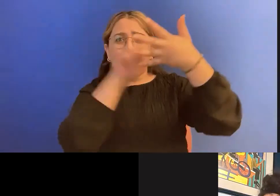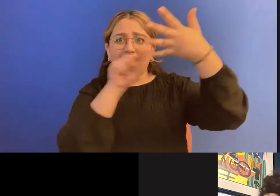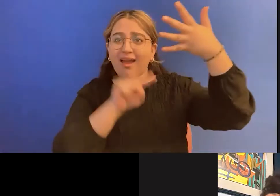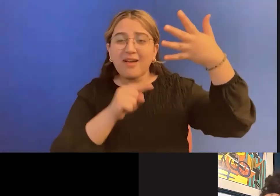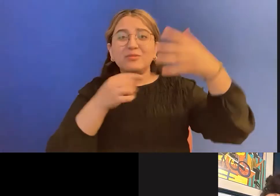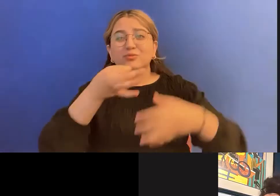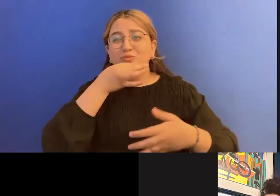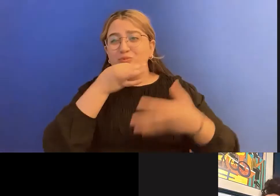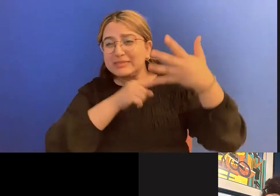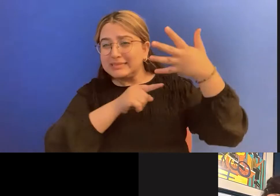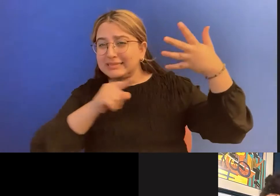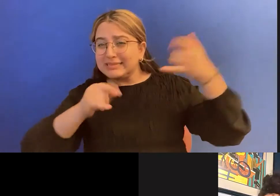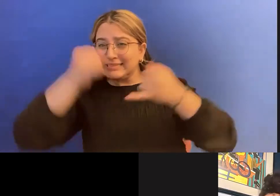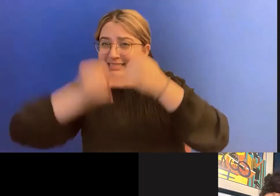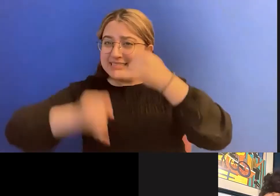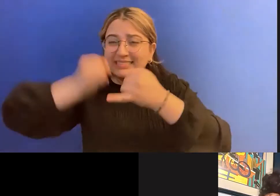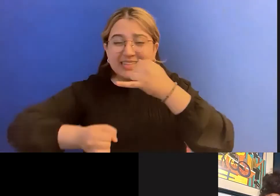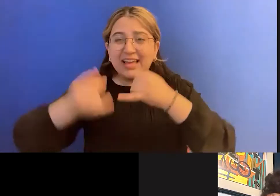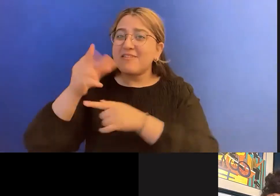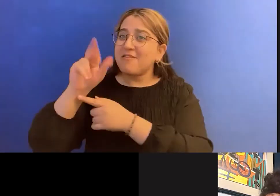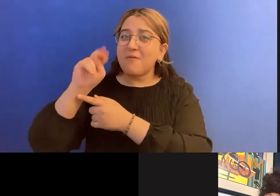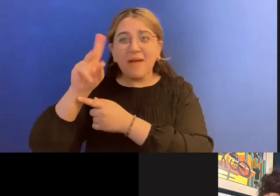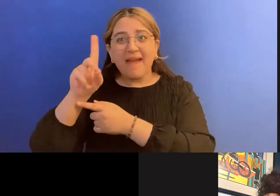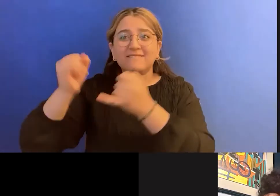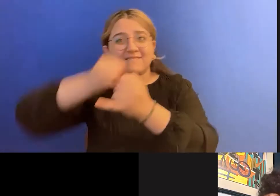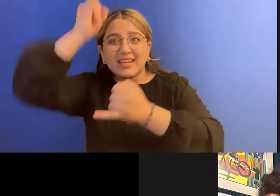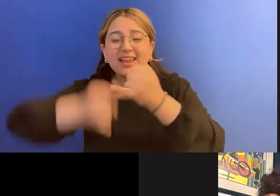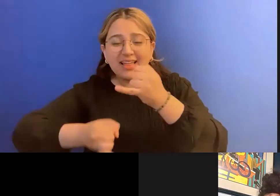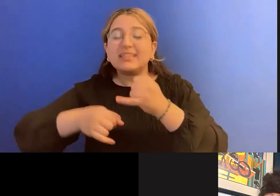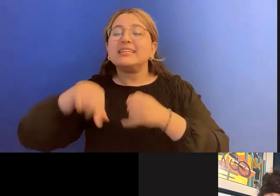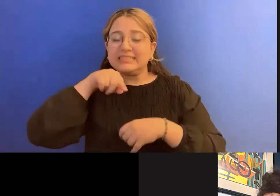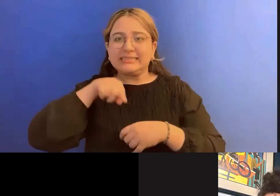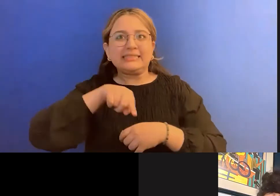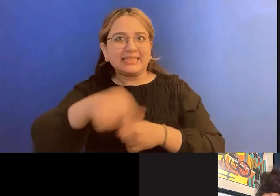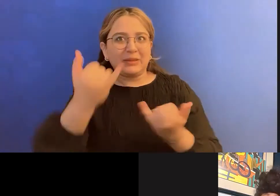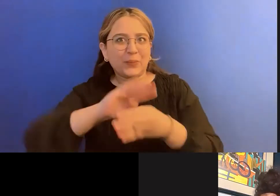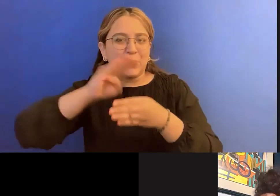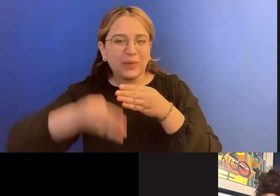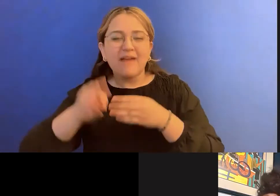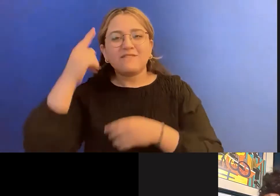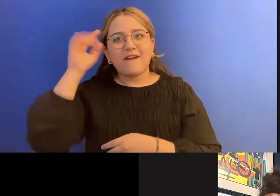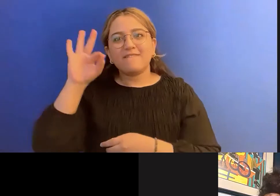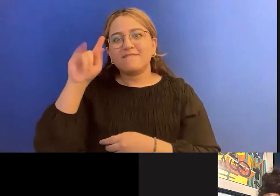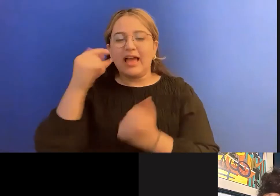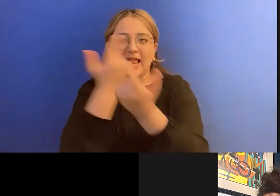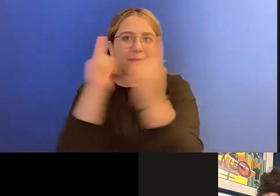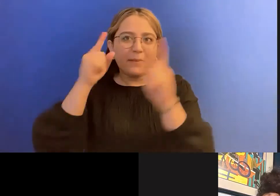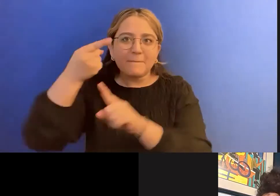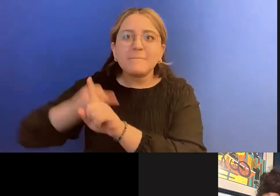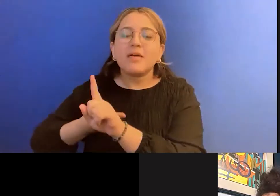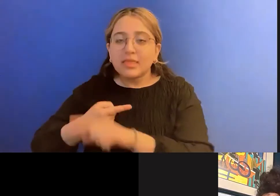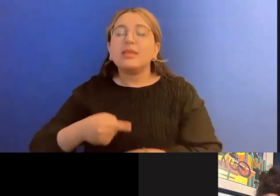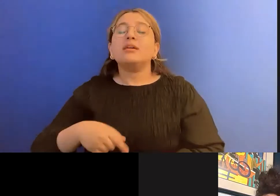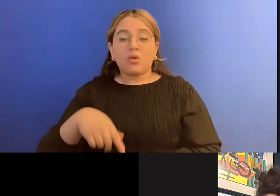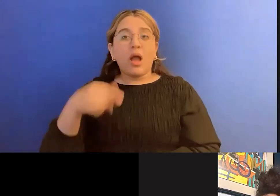at the grand finale of Fat Liberation Month, which happens this weekend. In addition to today's webinar, we do have one more